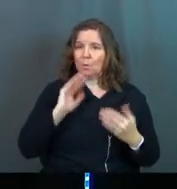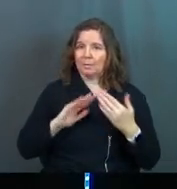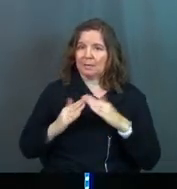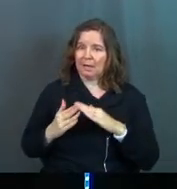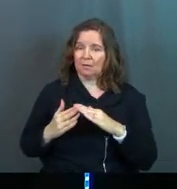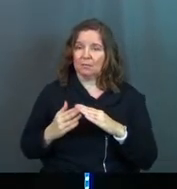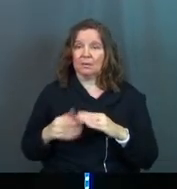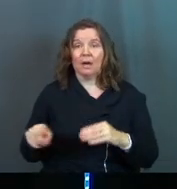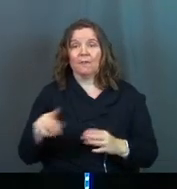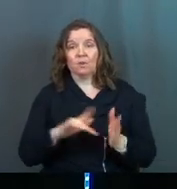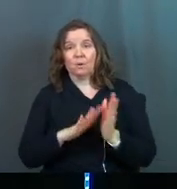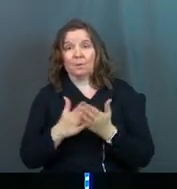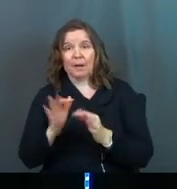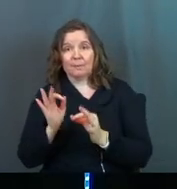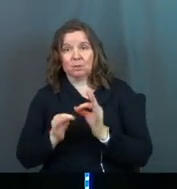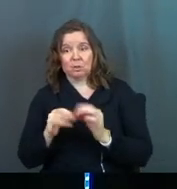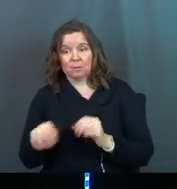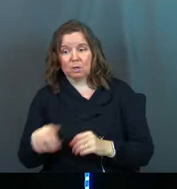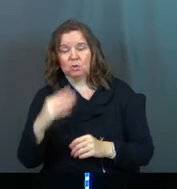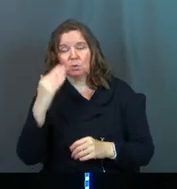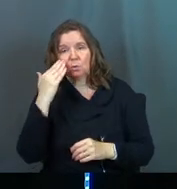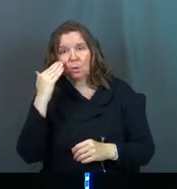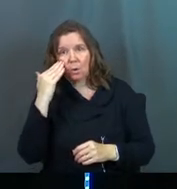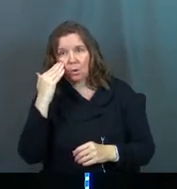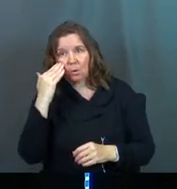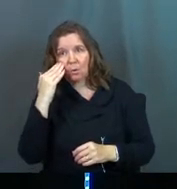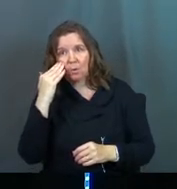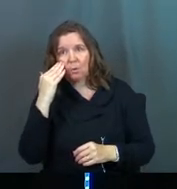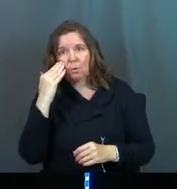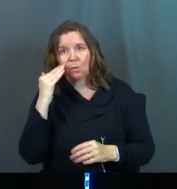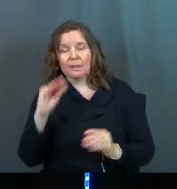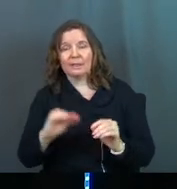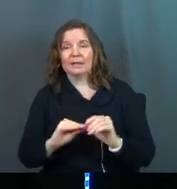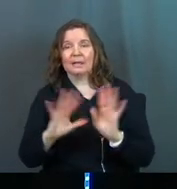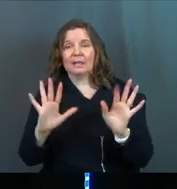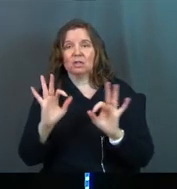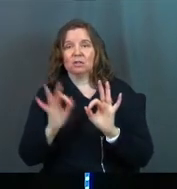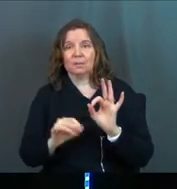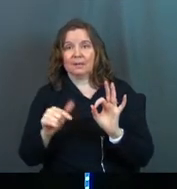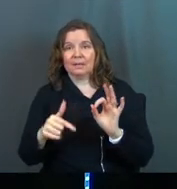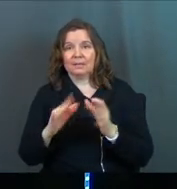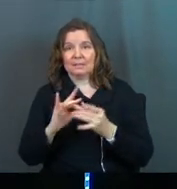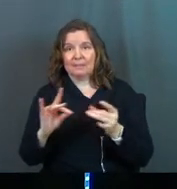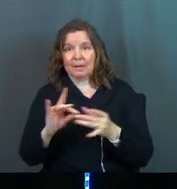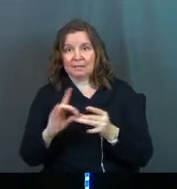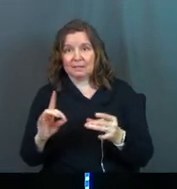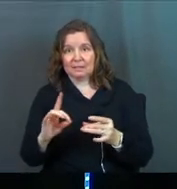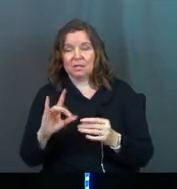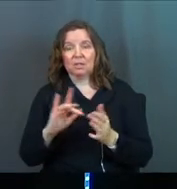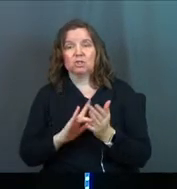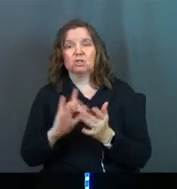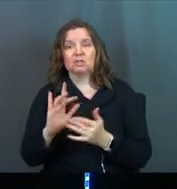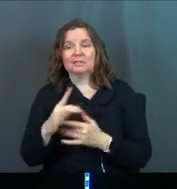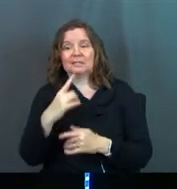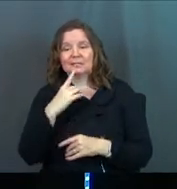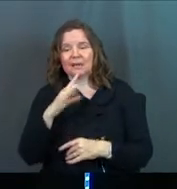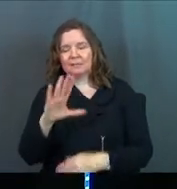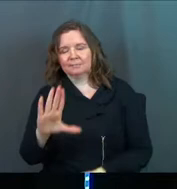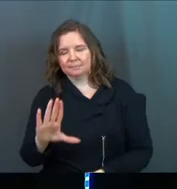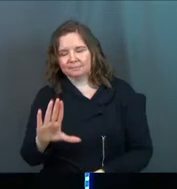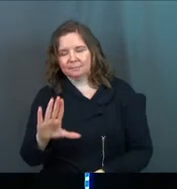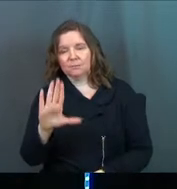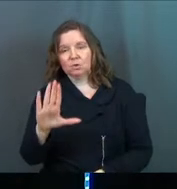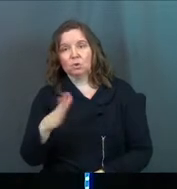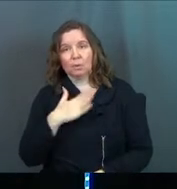Now, for you Bible interpreters out there, you know the clear interpretation of this passage is Jesus is saying, Listen,